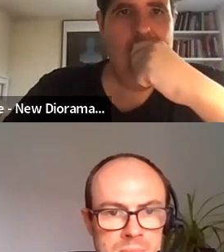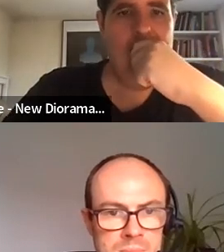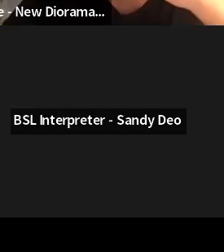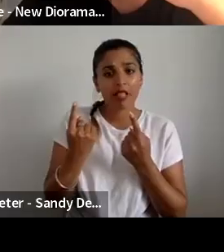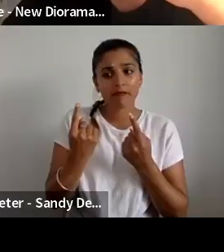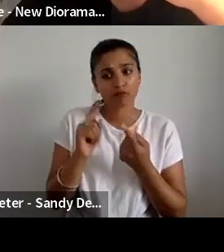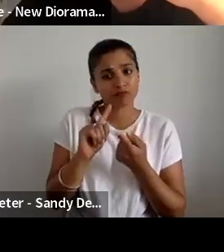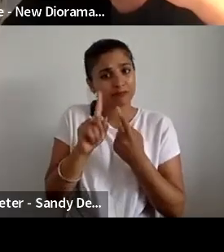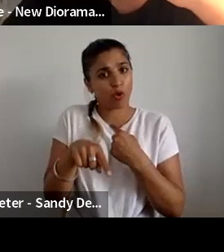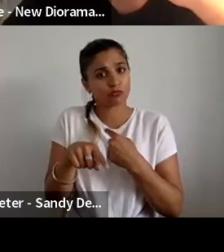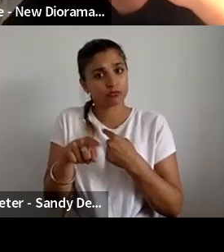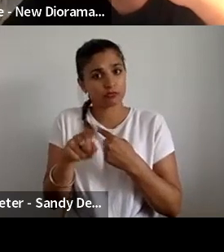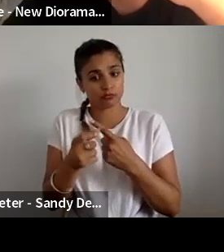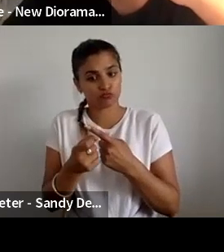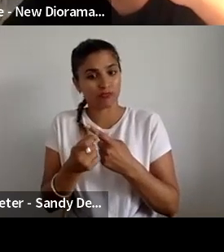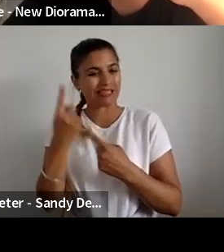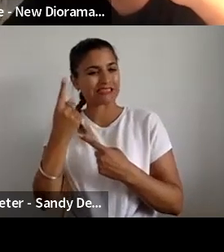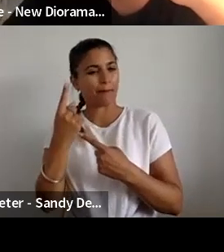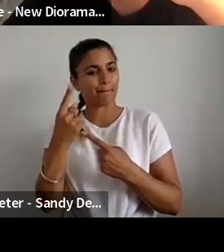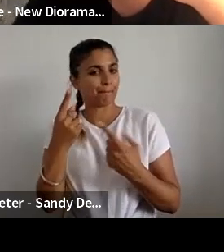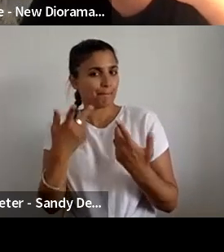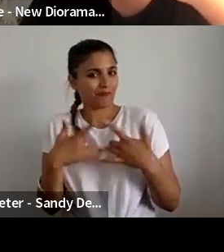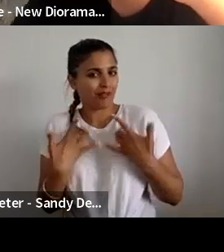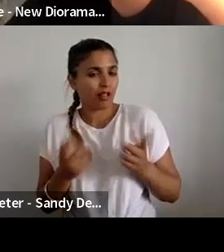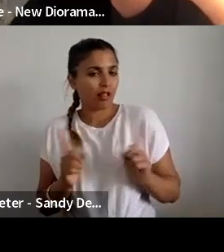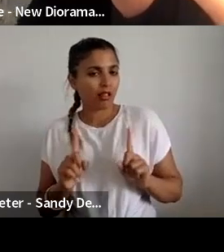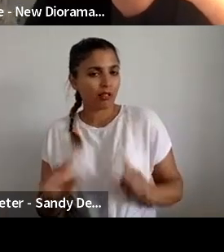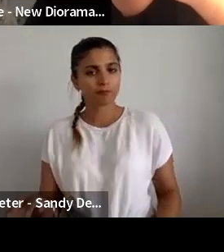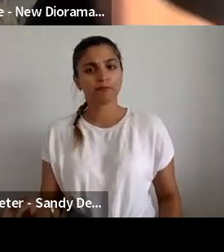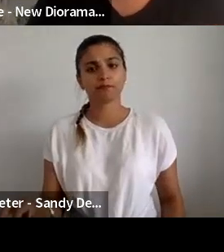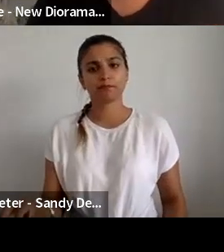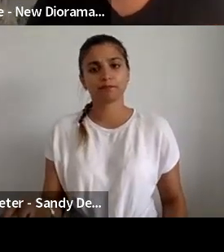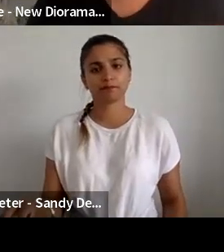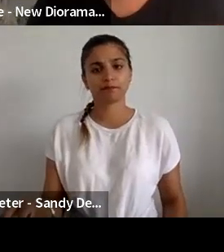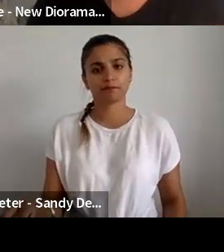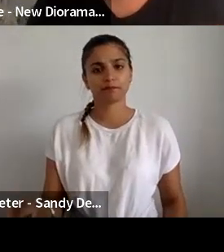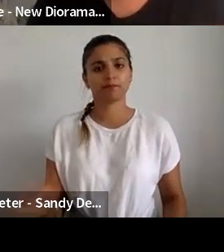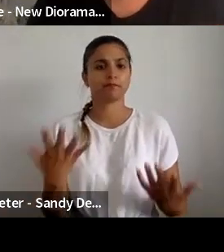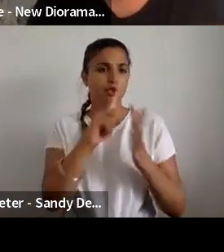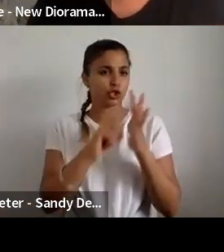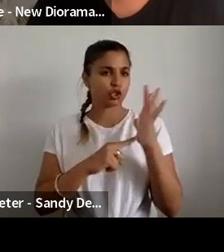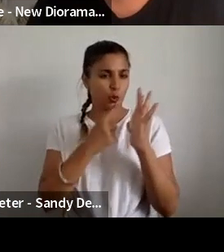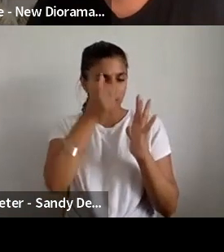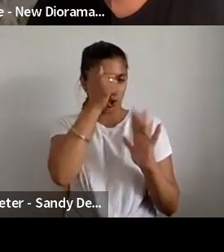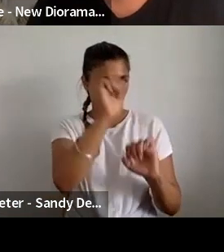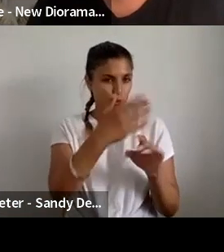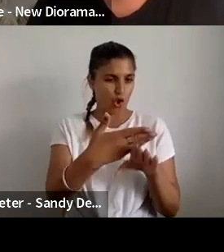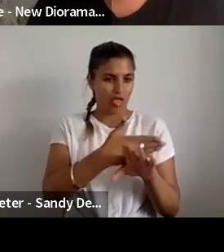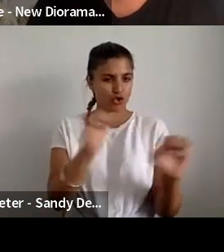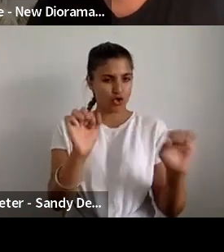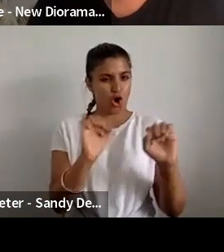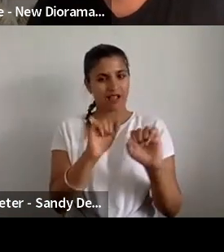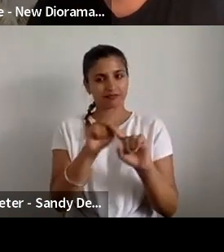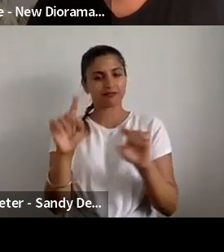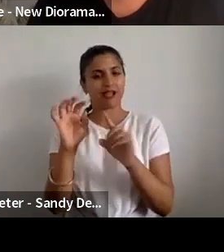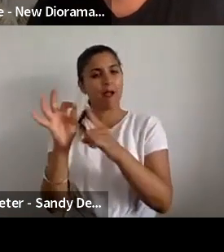And, Jodie, you're probably a bit early to get feedback from applicants. Ash and